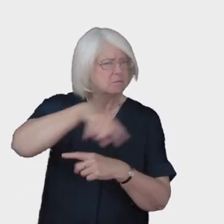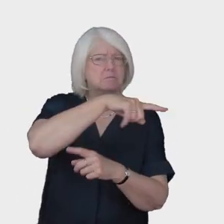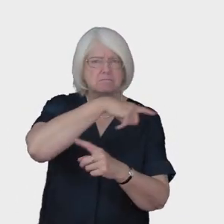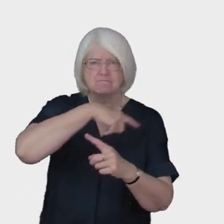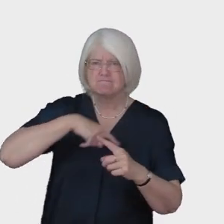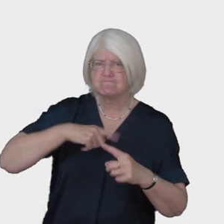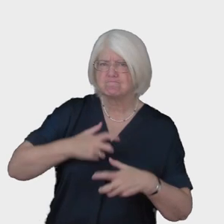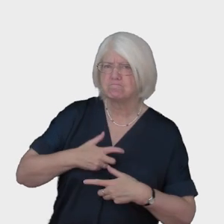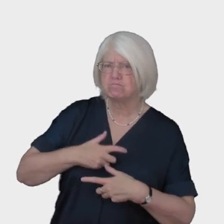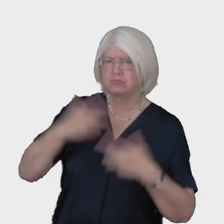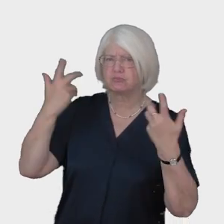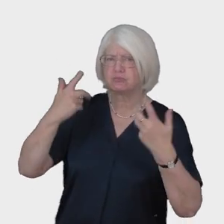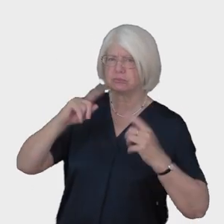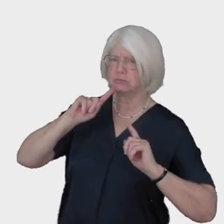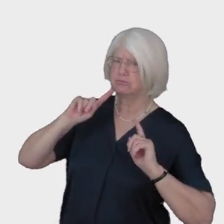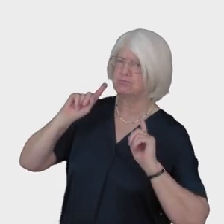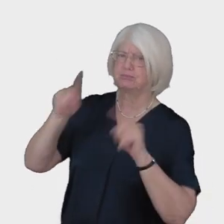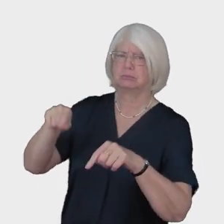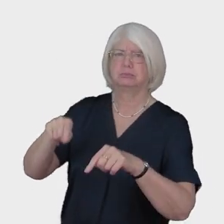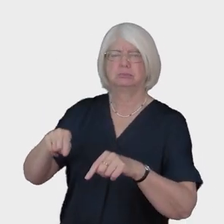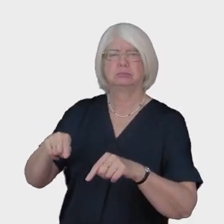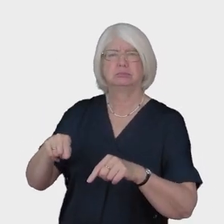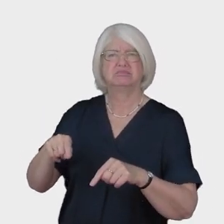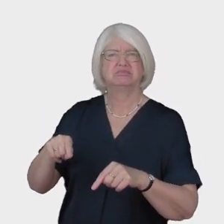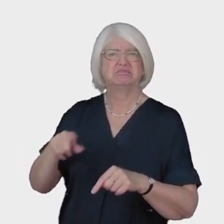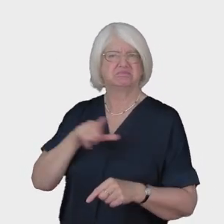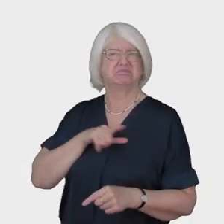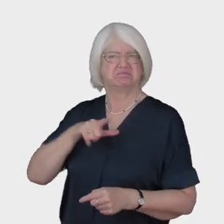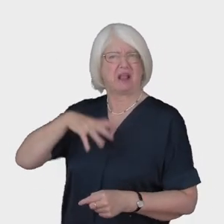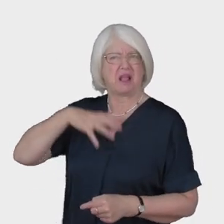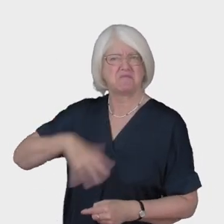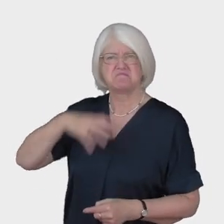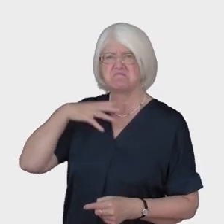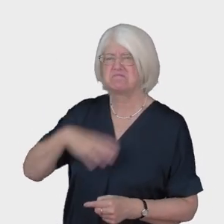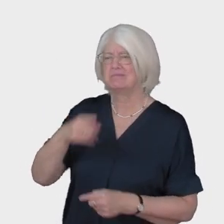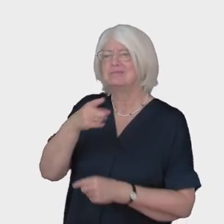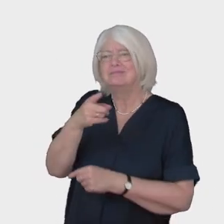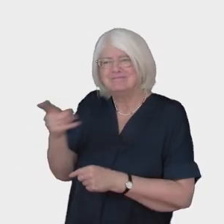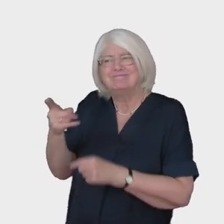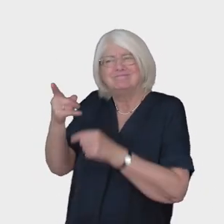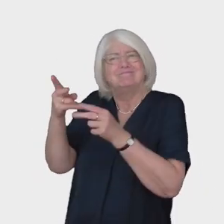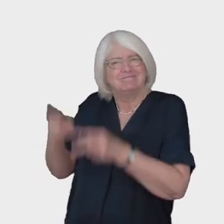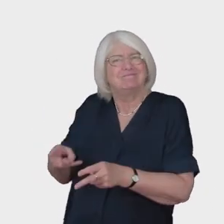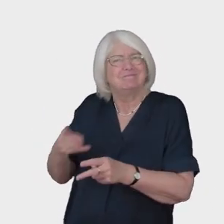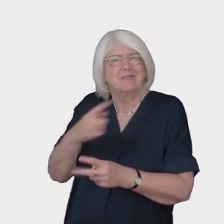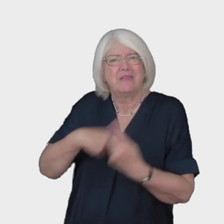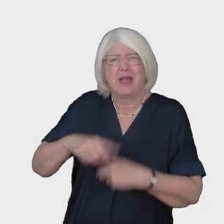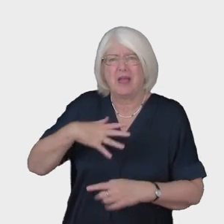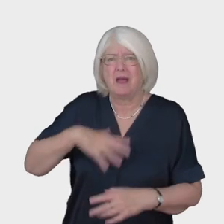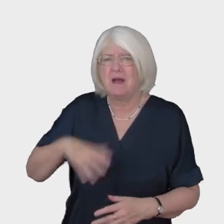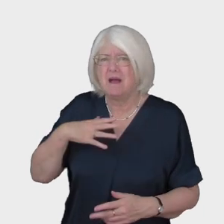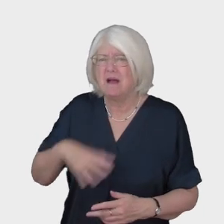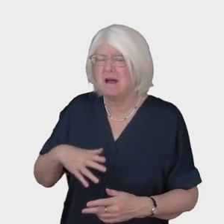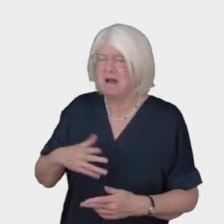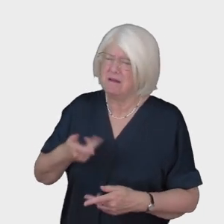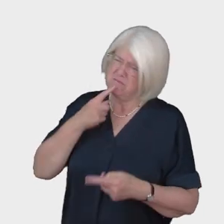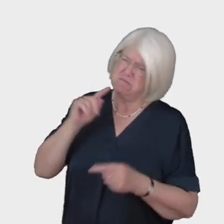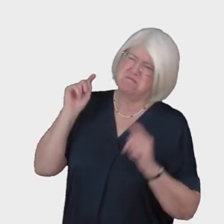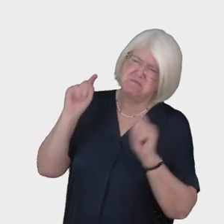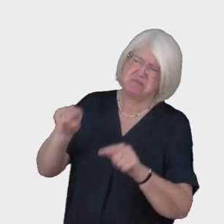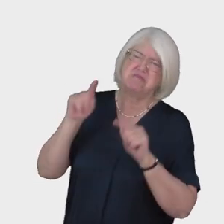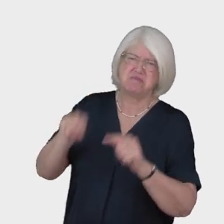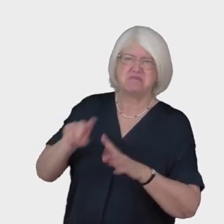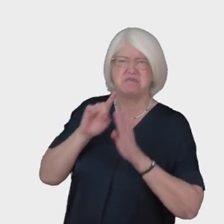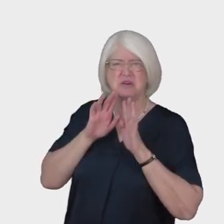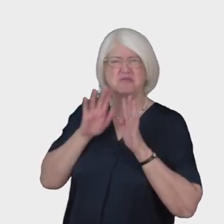of free. and on his death we've